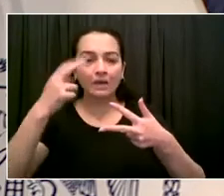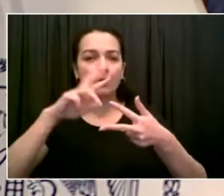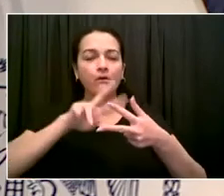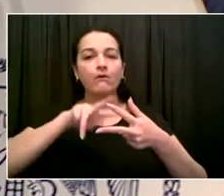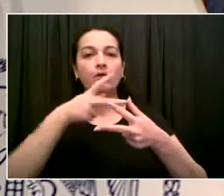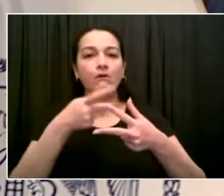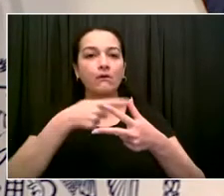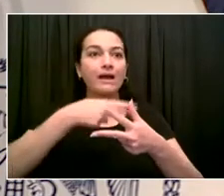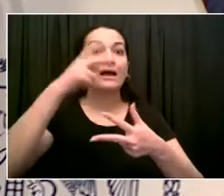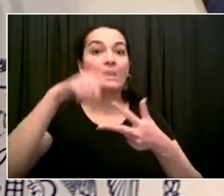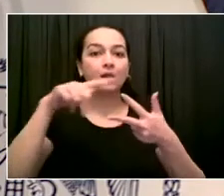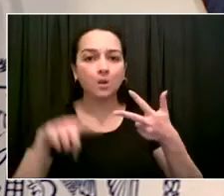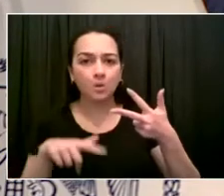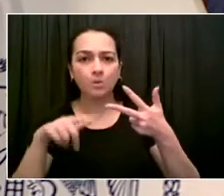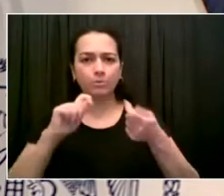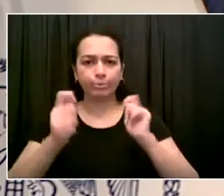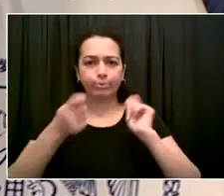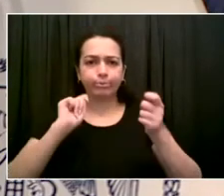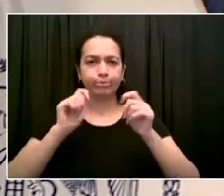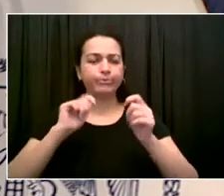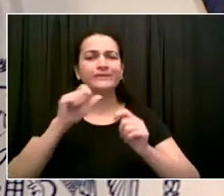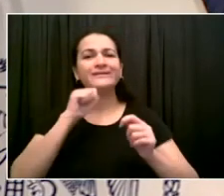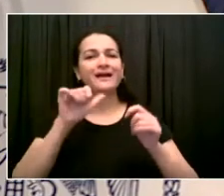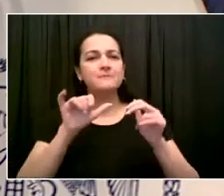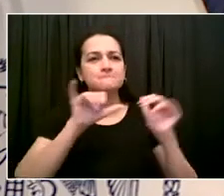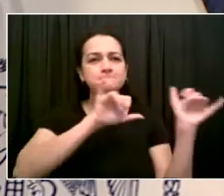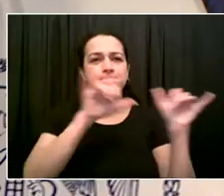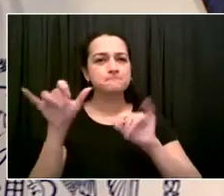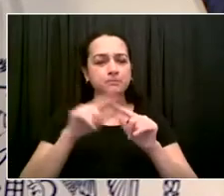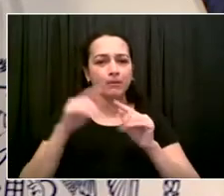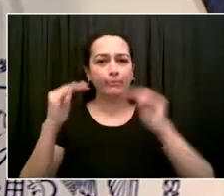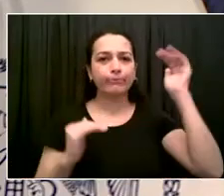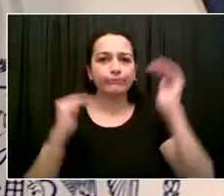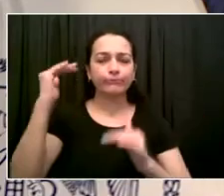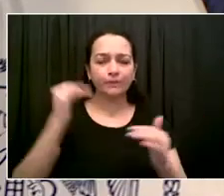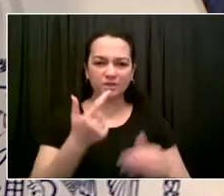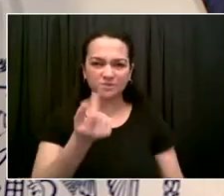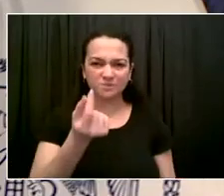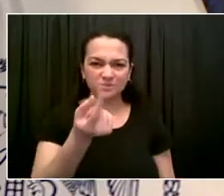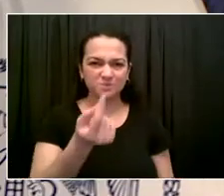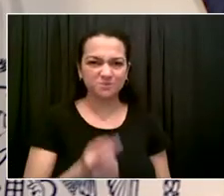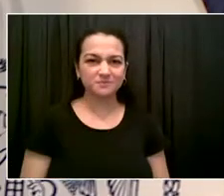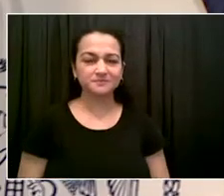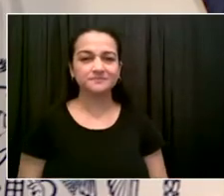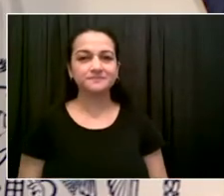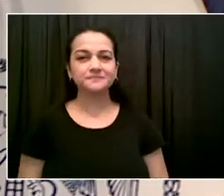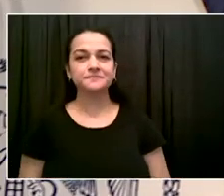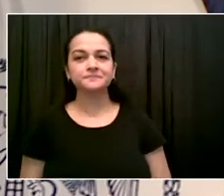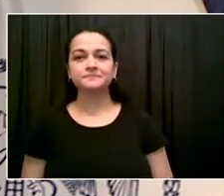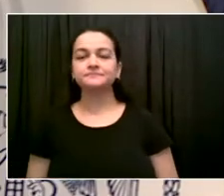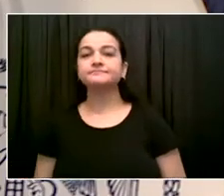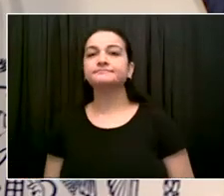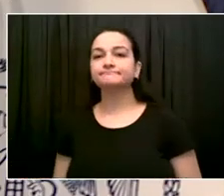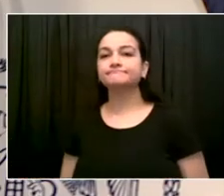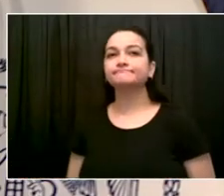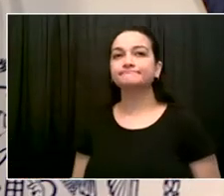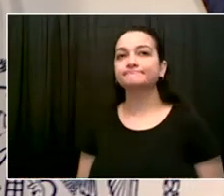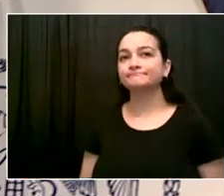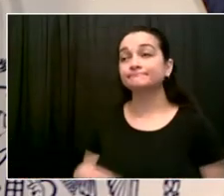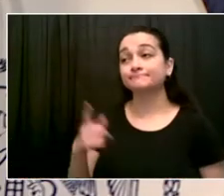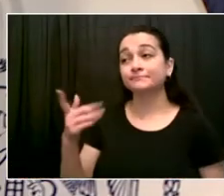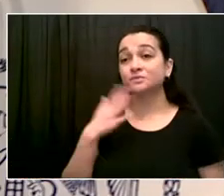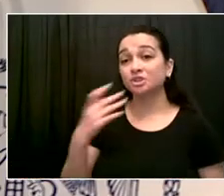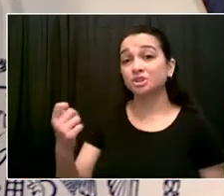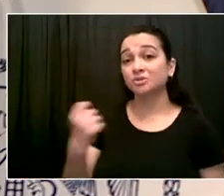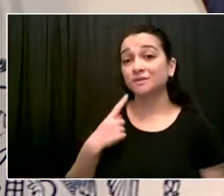health care leadership and other key leadership of the administration. And the answer is that we don't have,